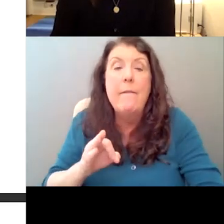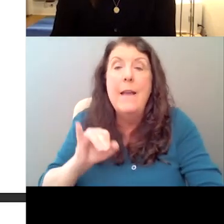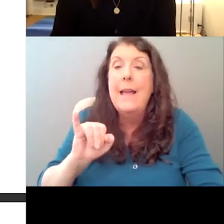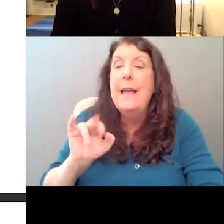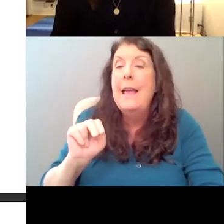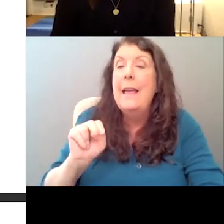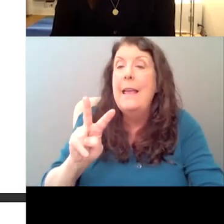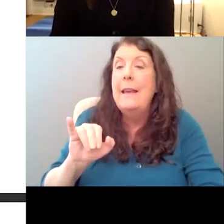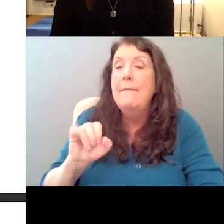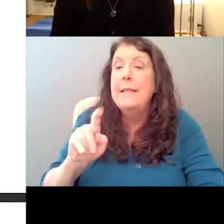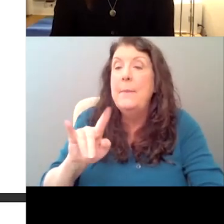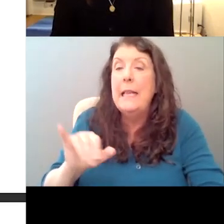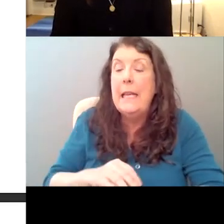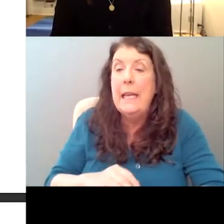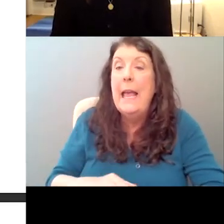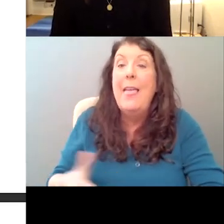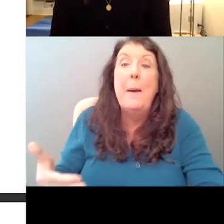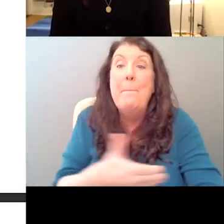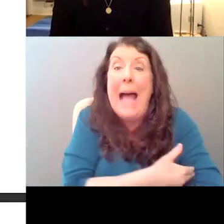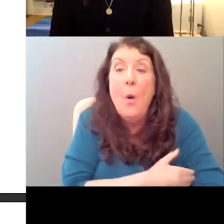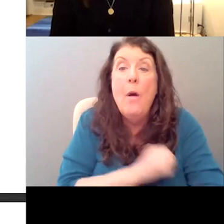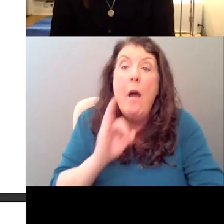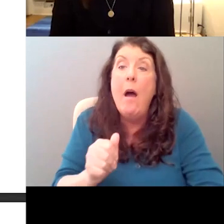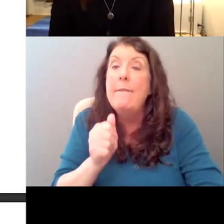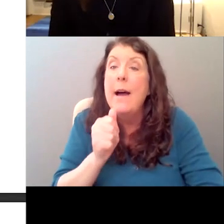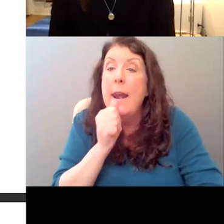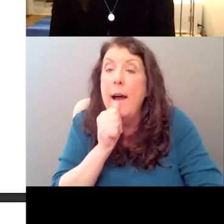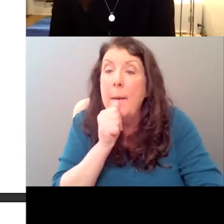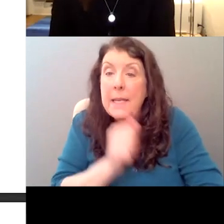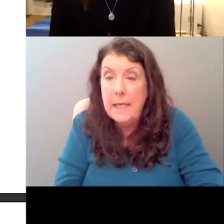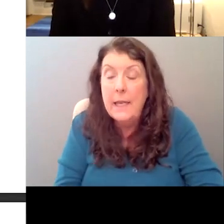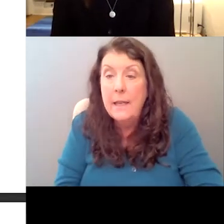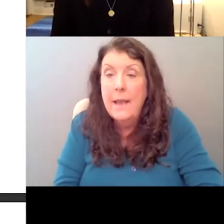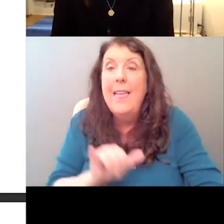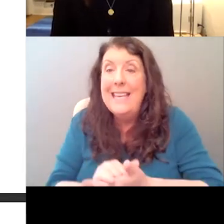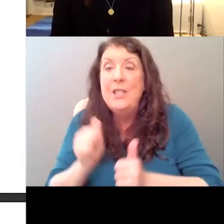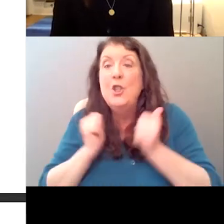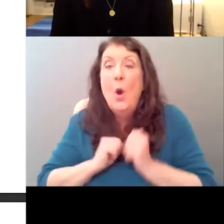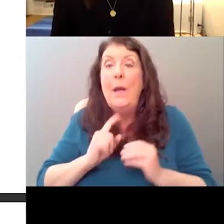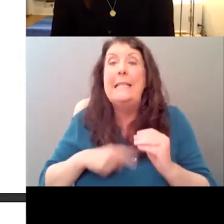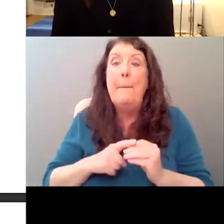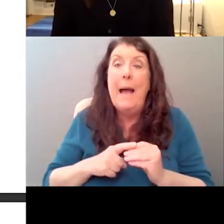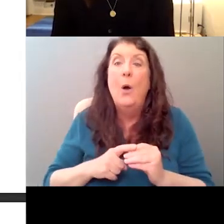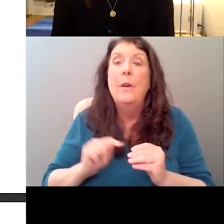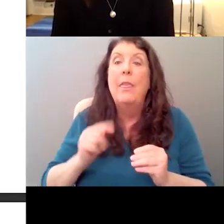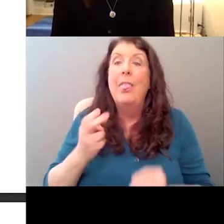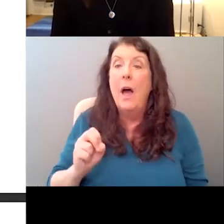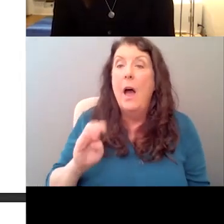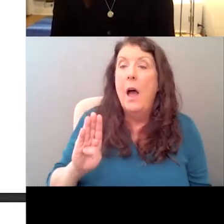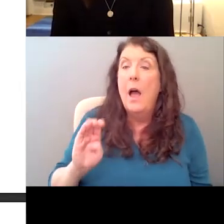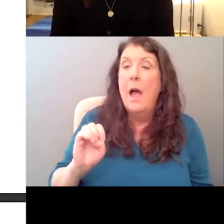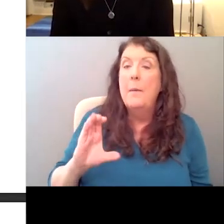that like, this is a show about the coming of age of Emily Dickinson and how did she become the woman that she became, who was a